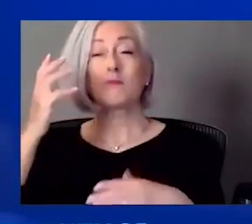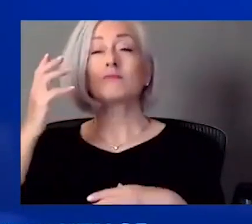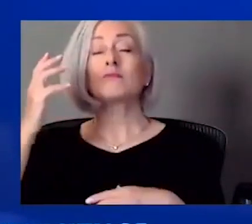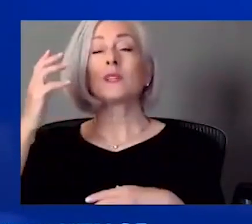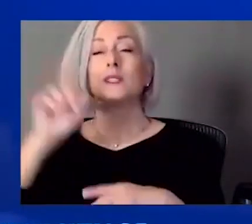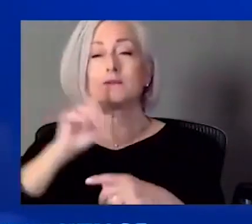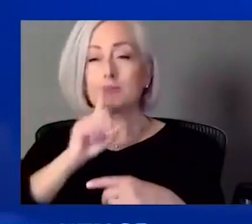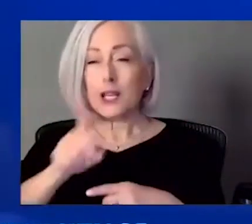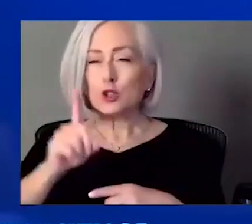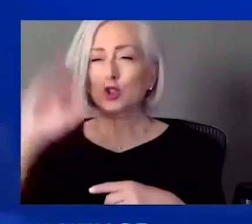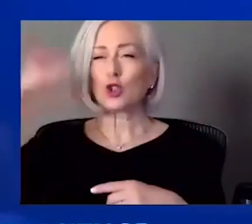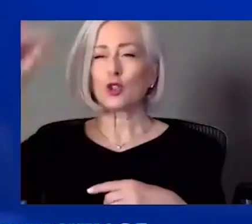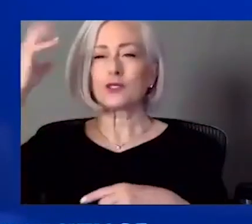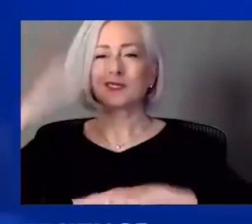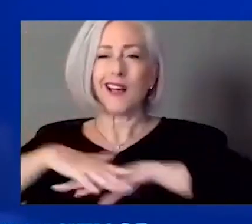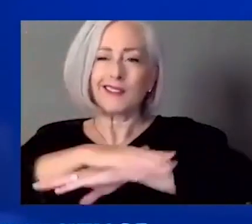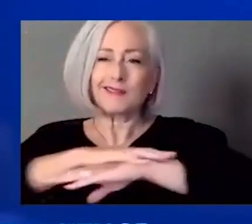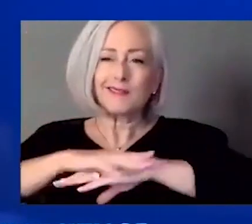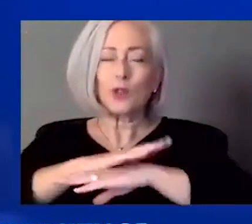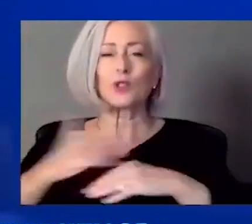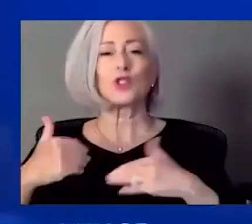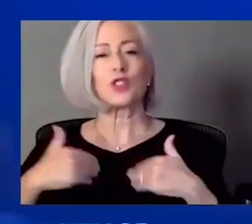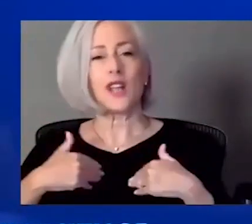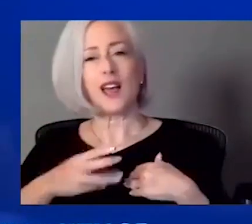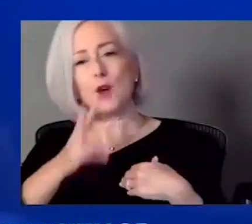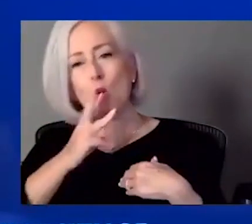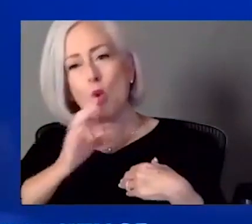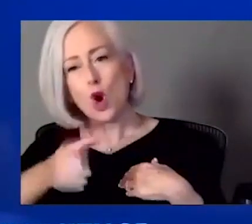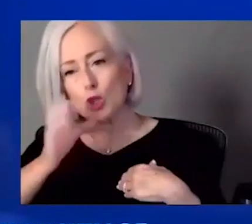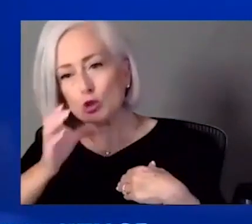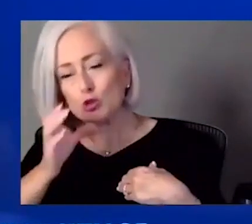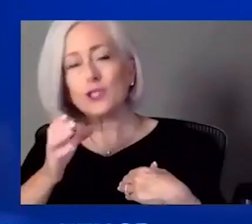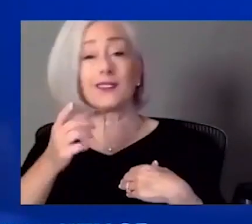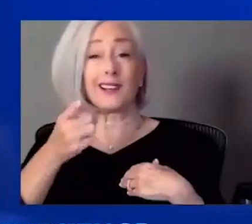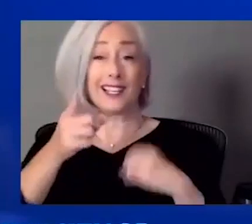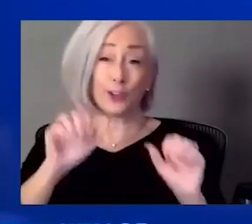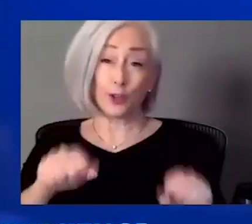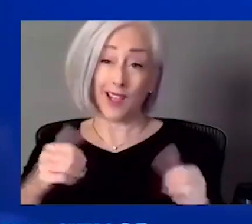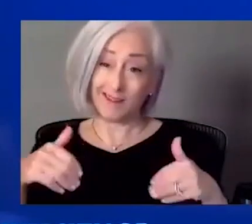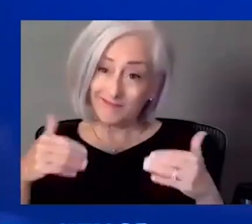healthy. If you can go get vaccinated and we will see you on Monday.